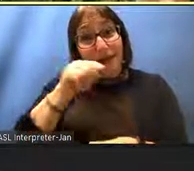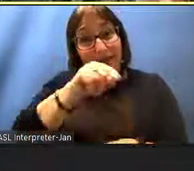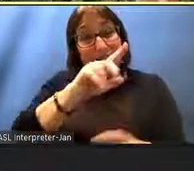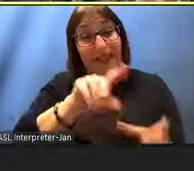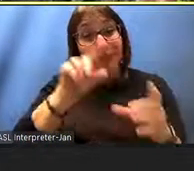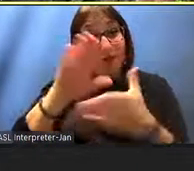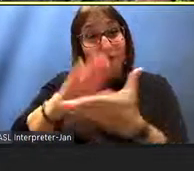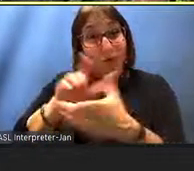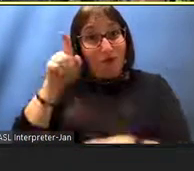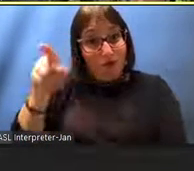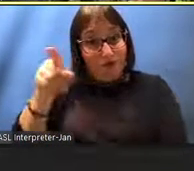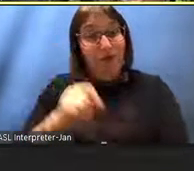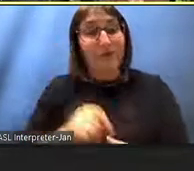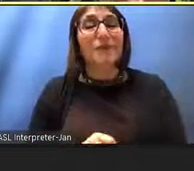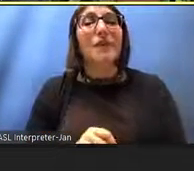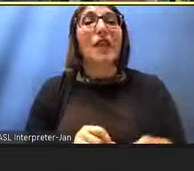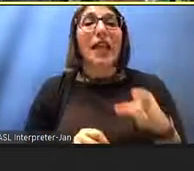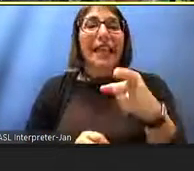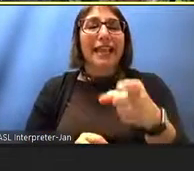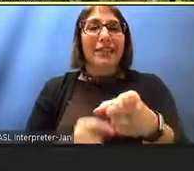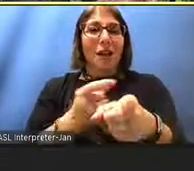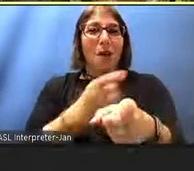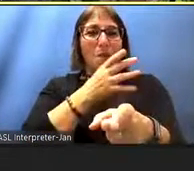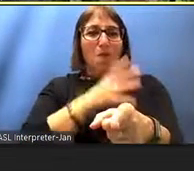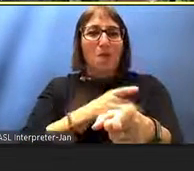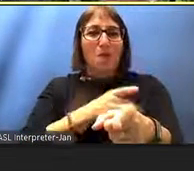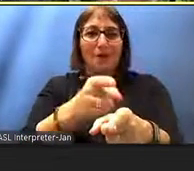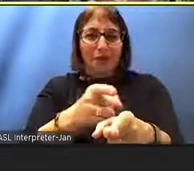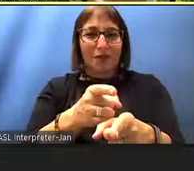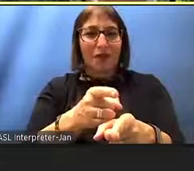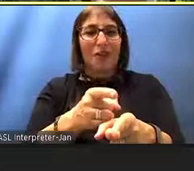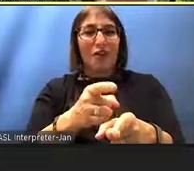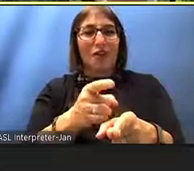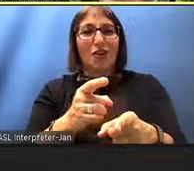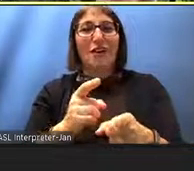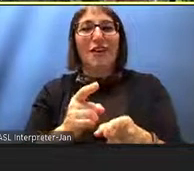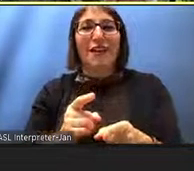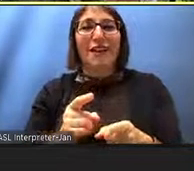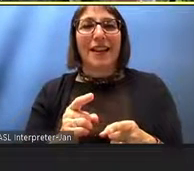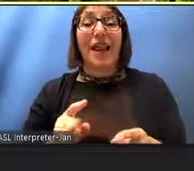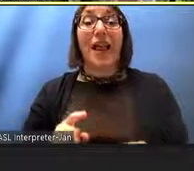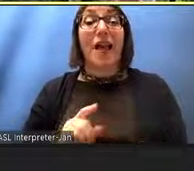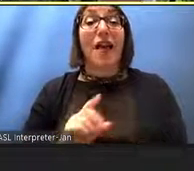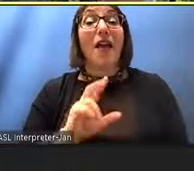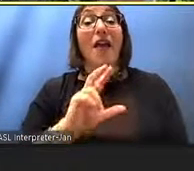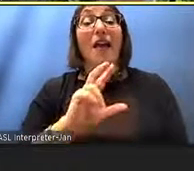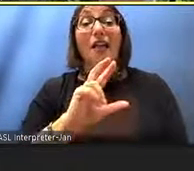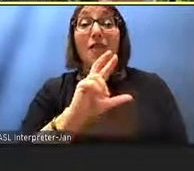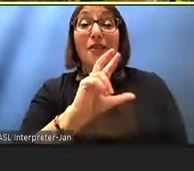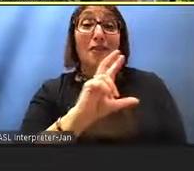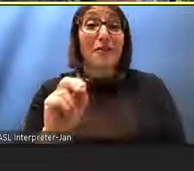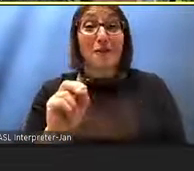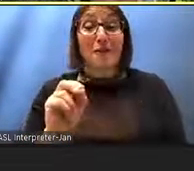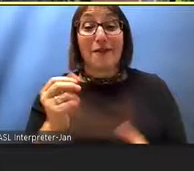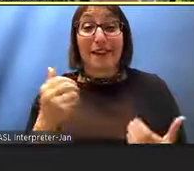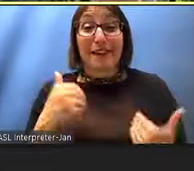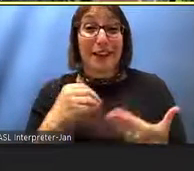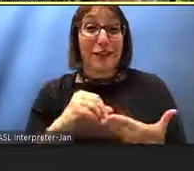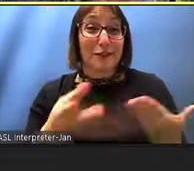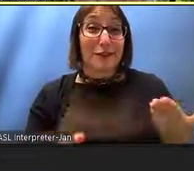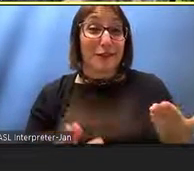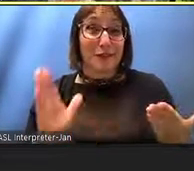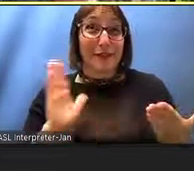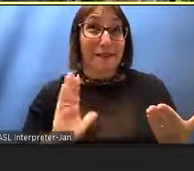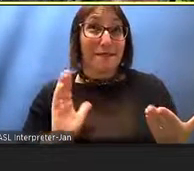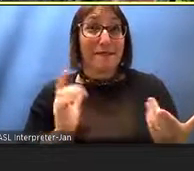course, she was the person who named the 30 or so young students back in 1980,